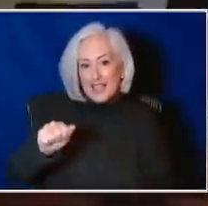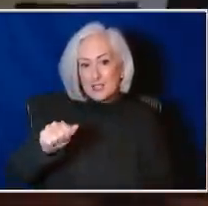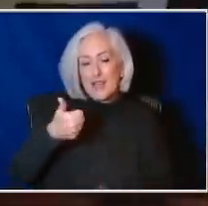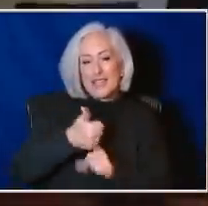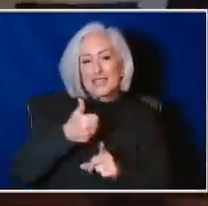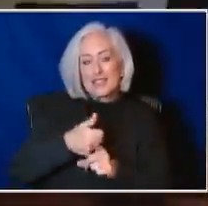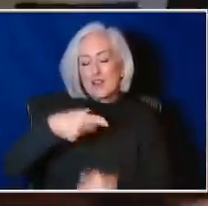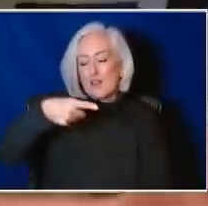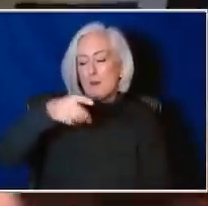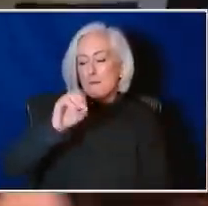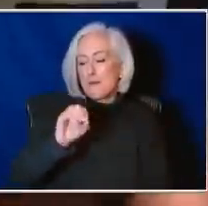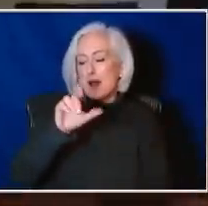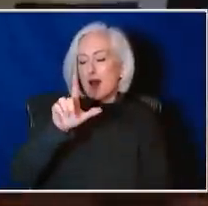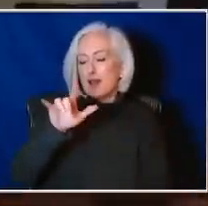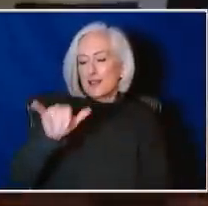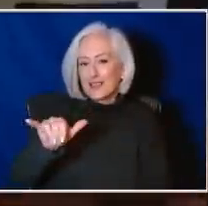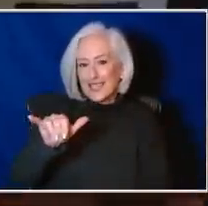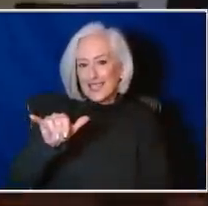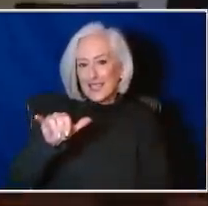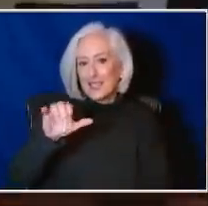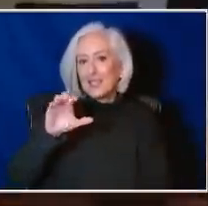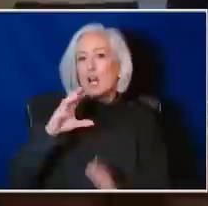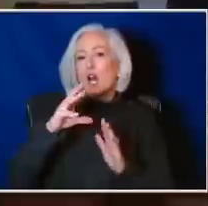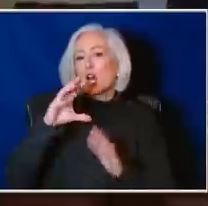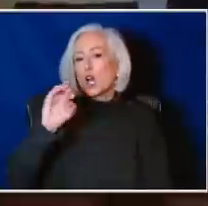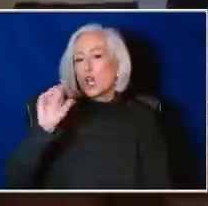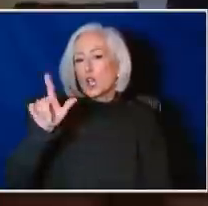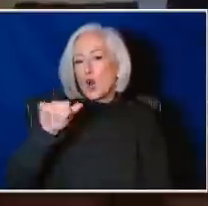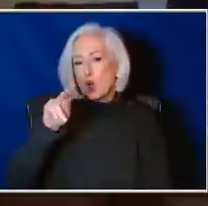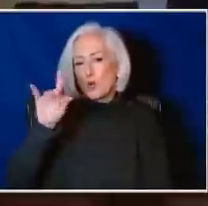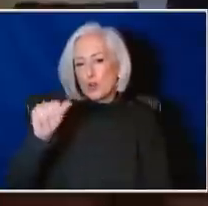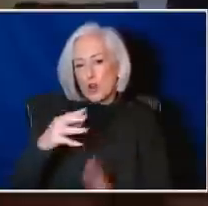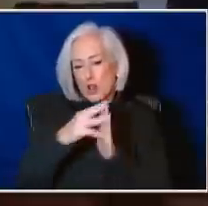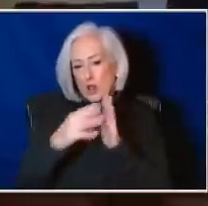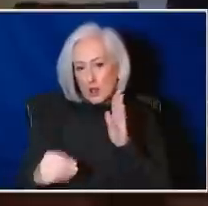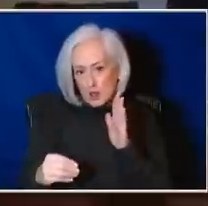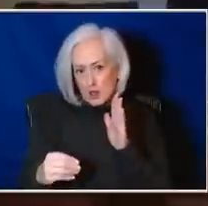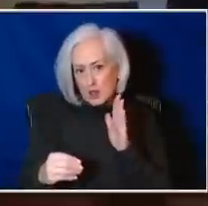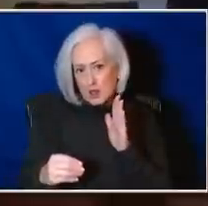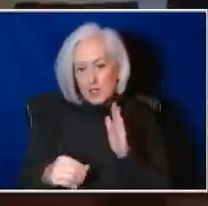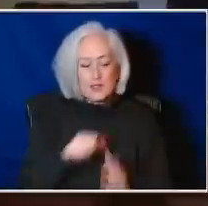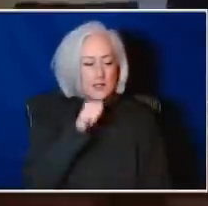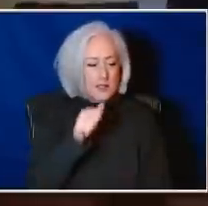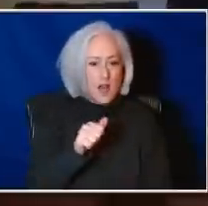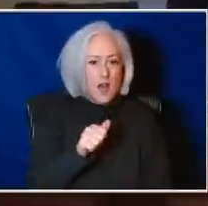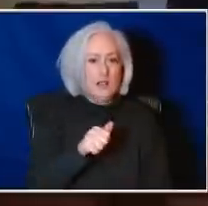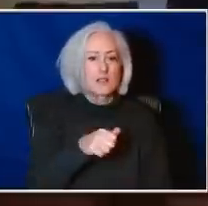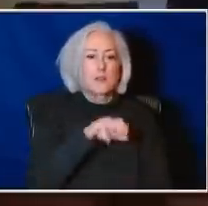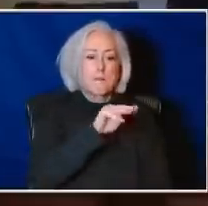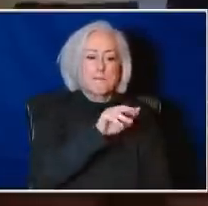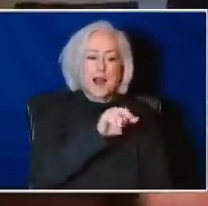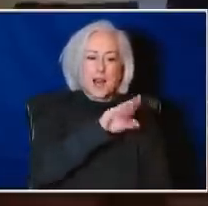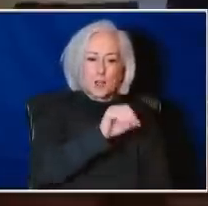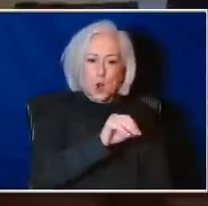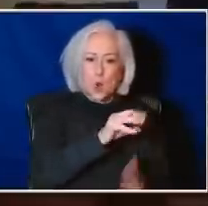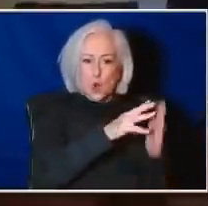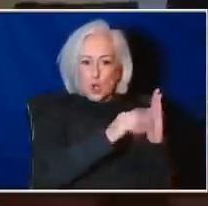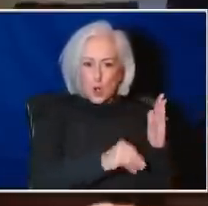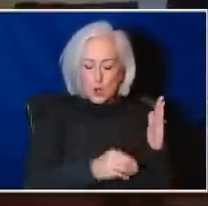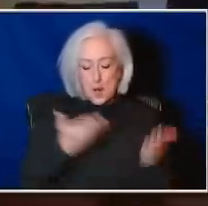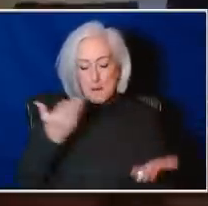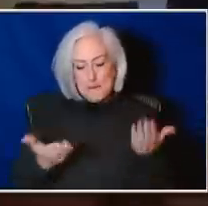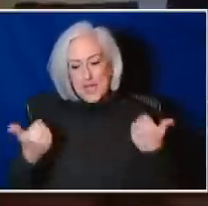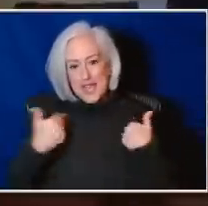rather than monoclonal, there may be some benefit there. But I think, you know, we're looking at neutralization